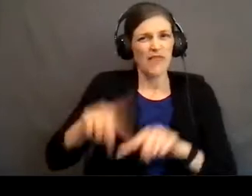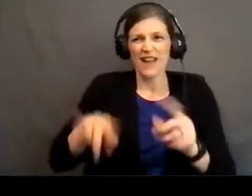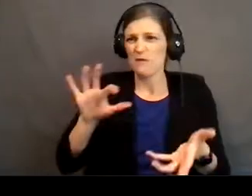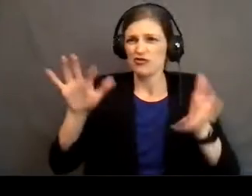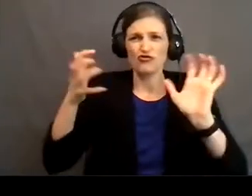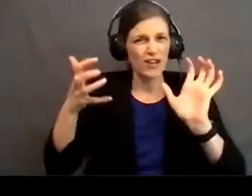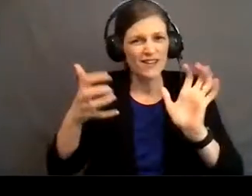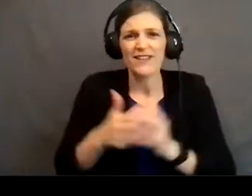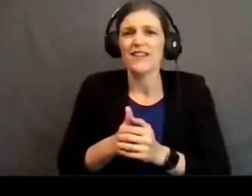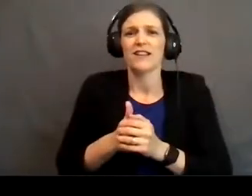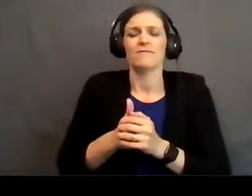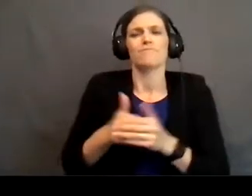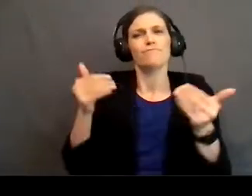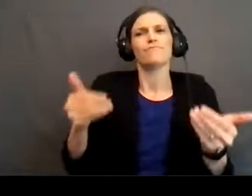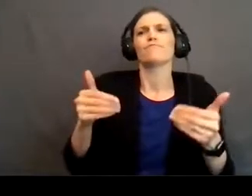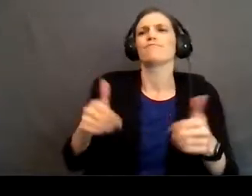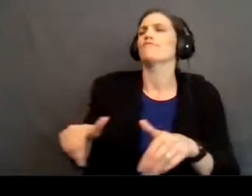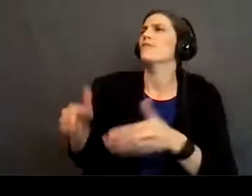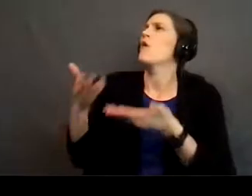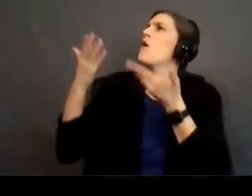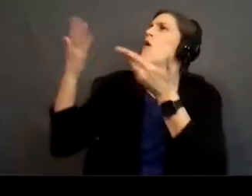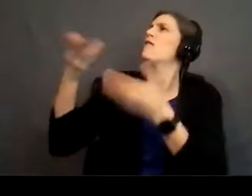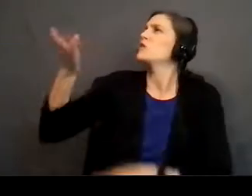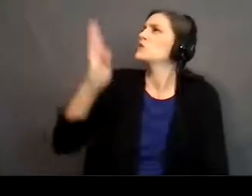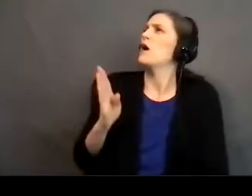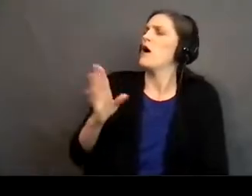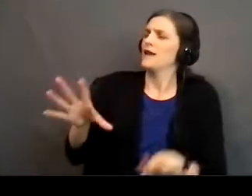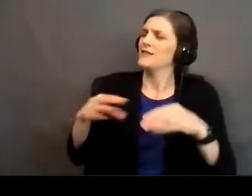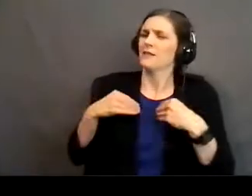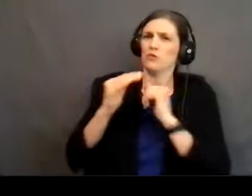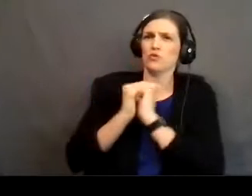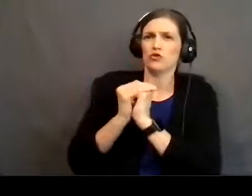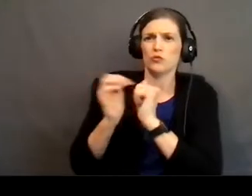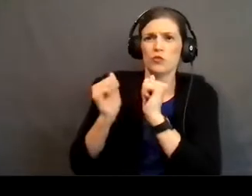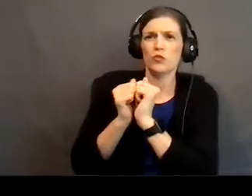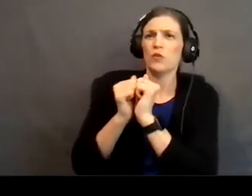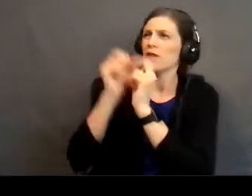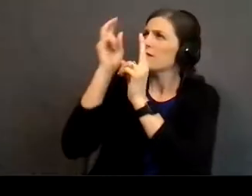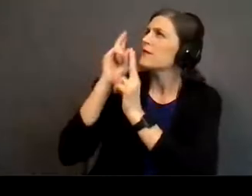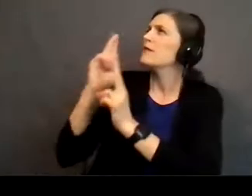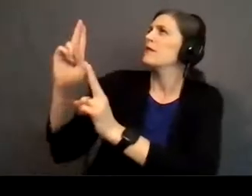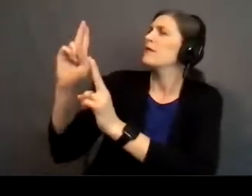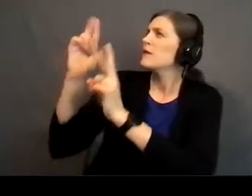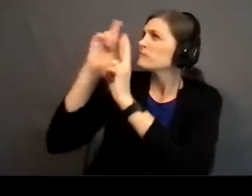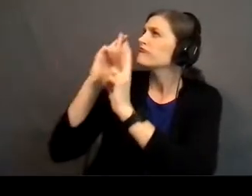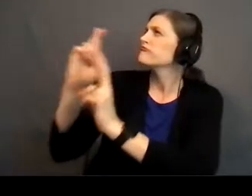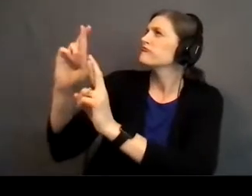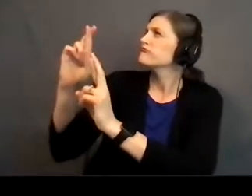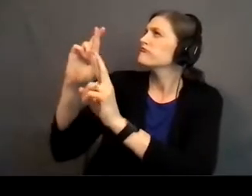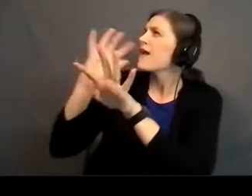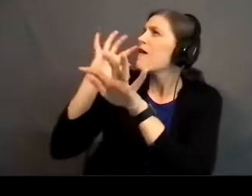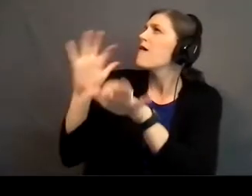thus, let us offer to God acceptable worship with reverence and awe. For our God